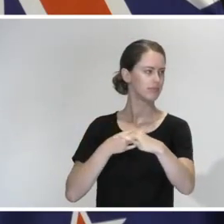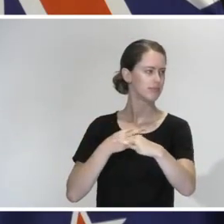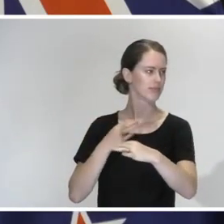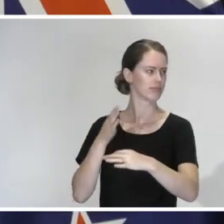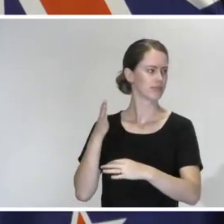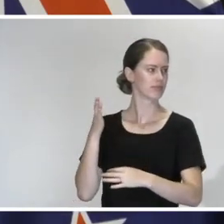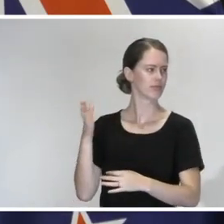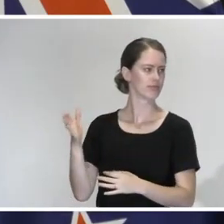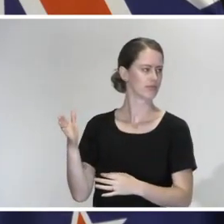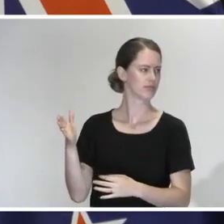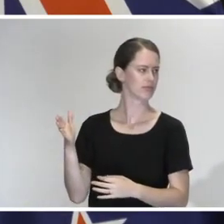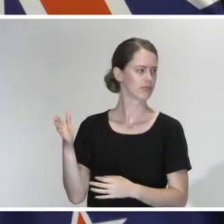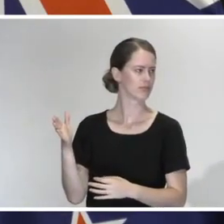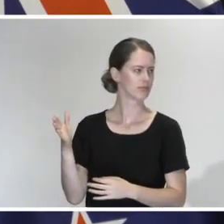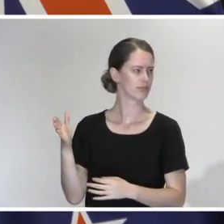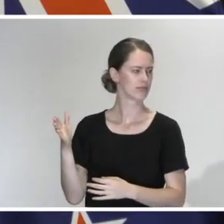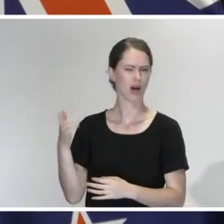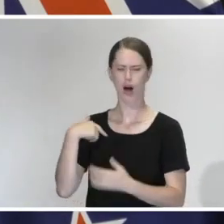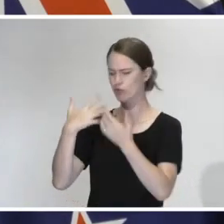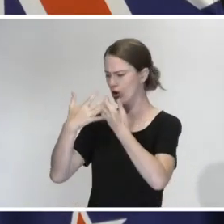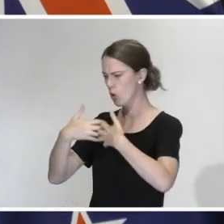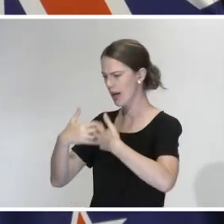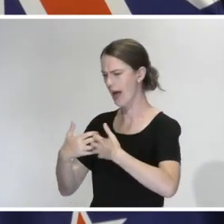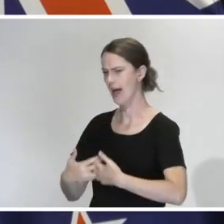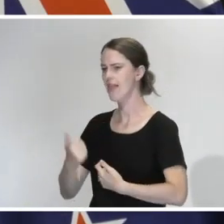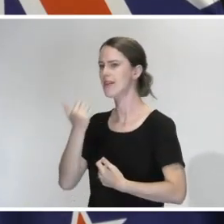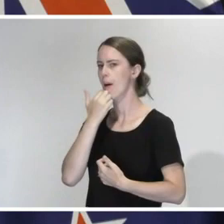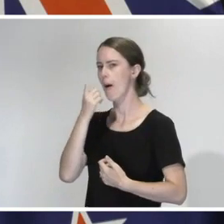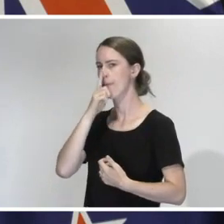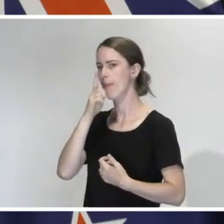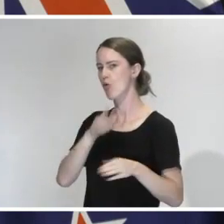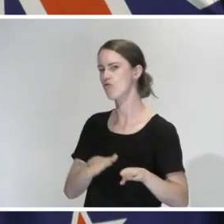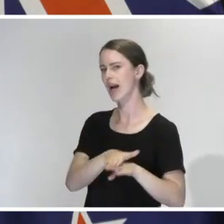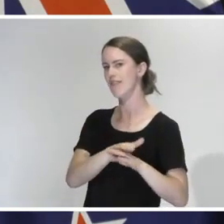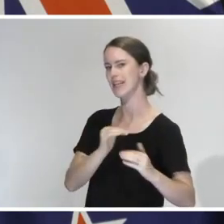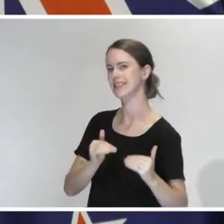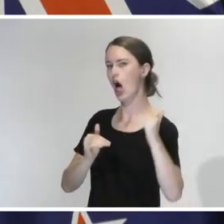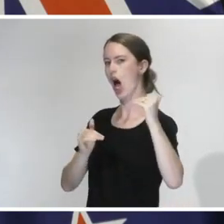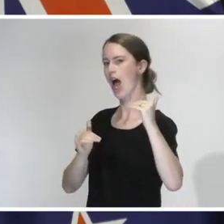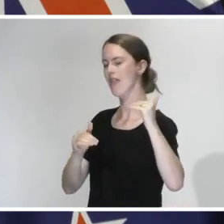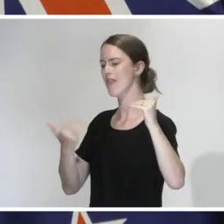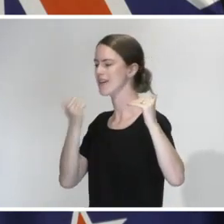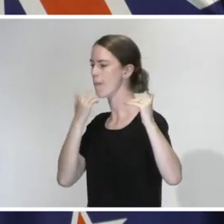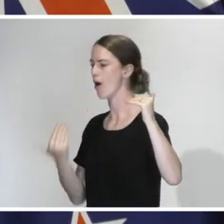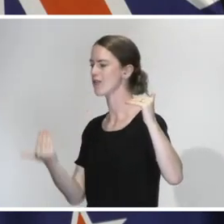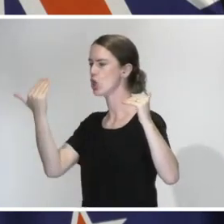It's the first day by my back of the envelope, that the number of recovered people outnumbers the number of new cases, 65 to 54,